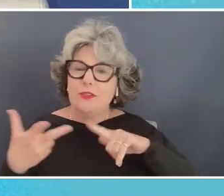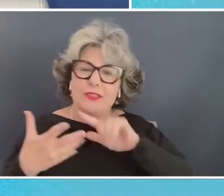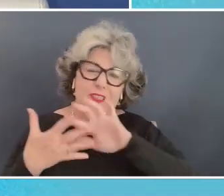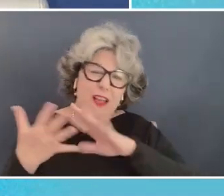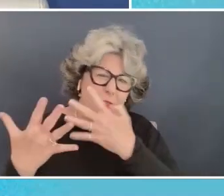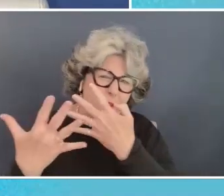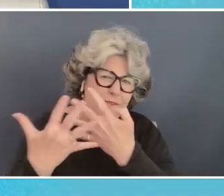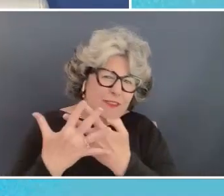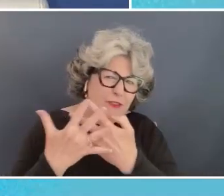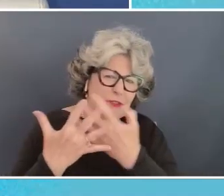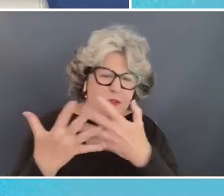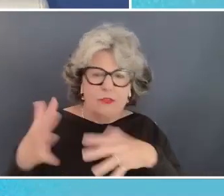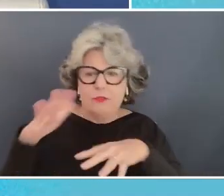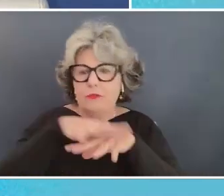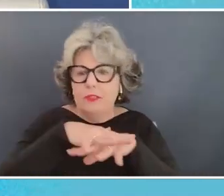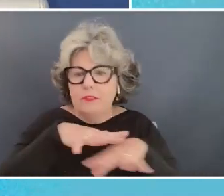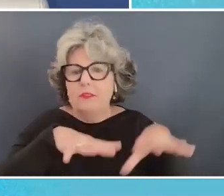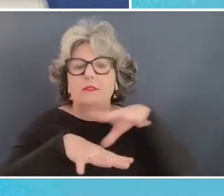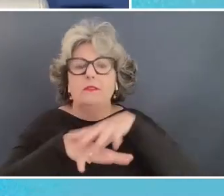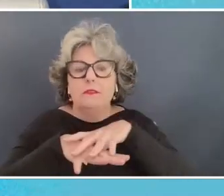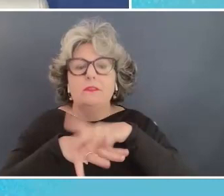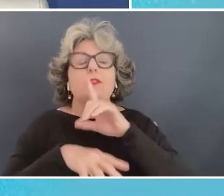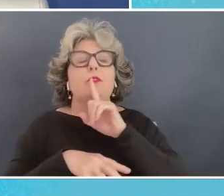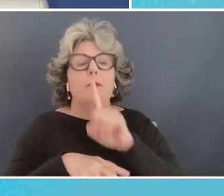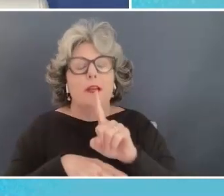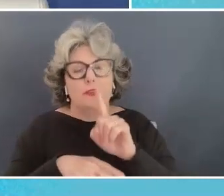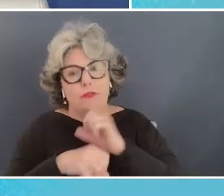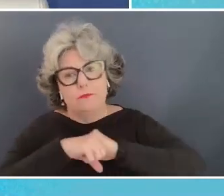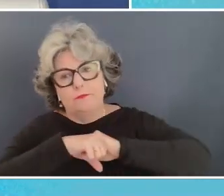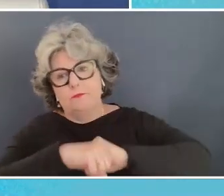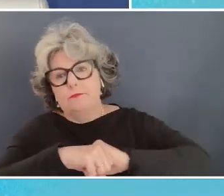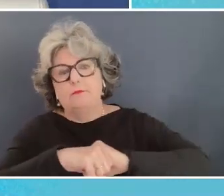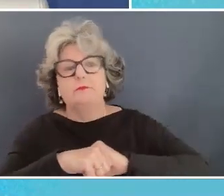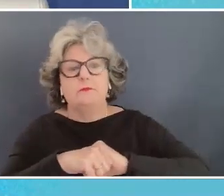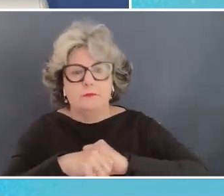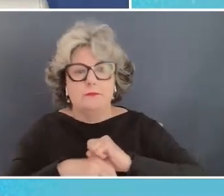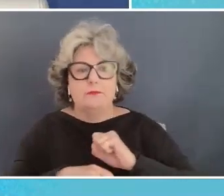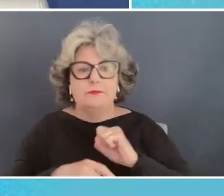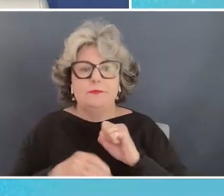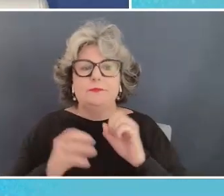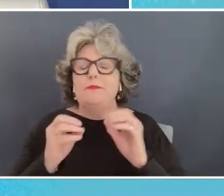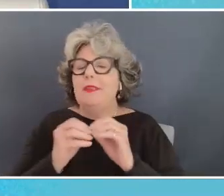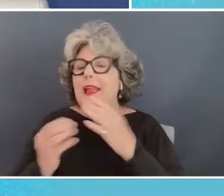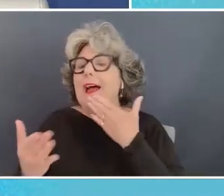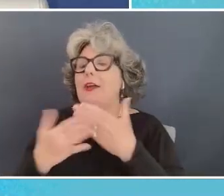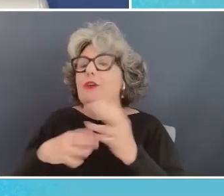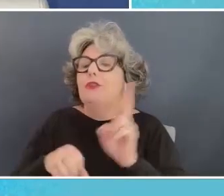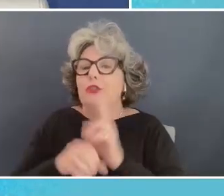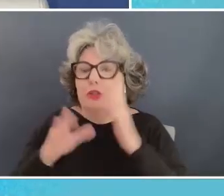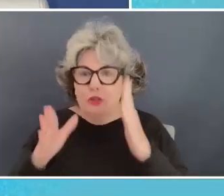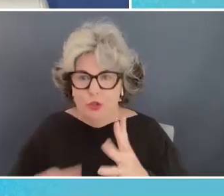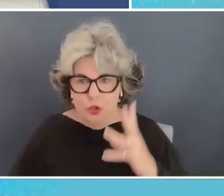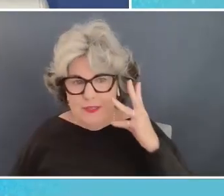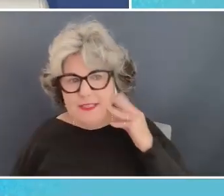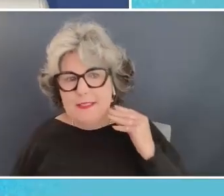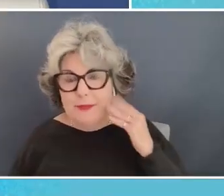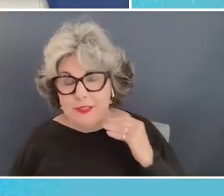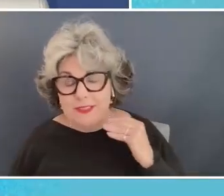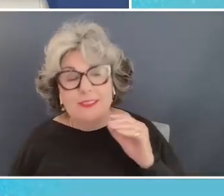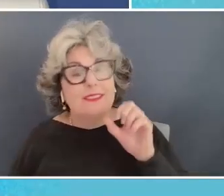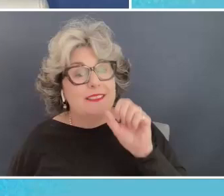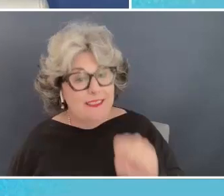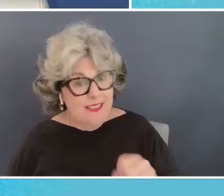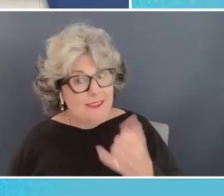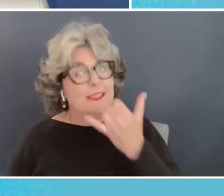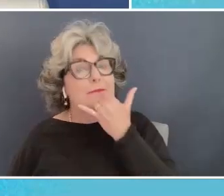put on top of the product to make sure that it is um it it cultivates a good user experience yes it can be mixed used